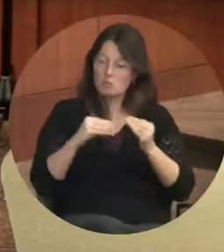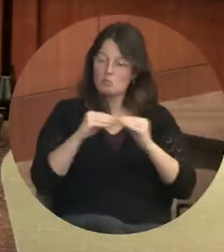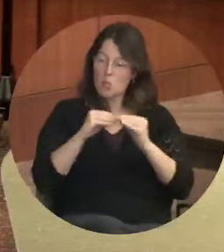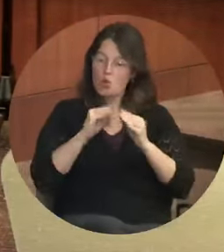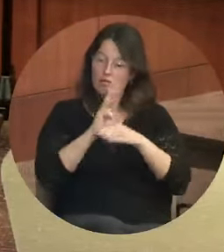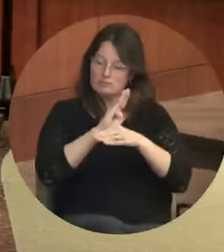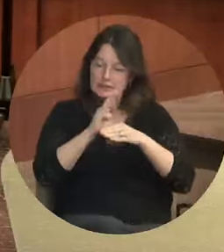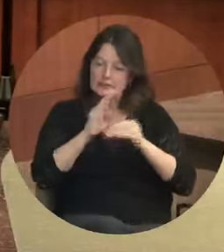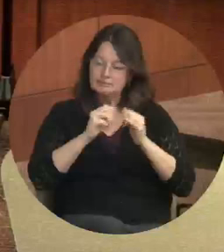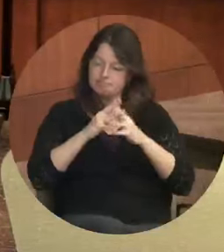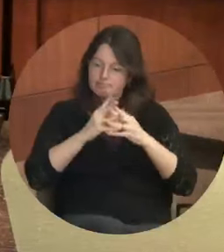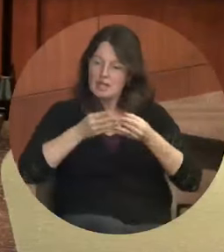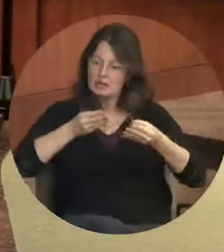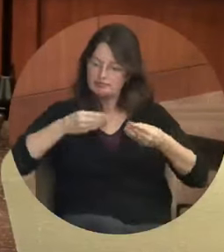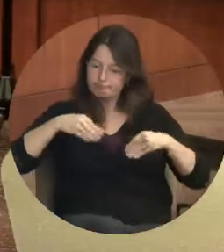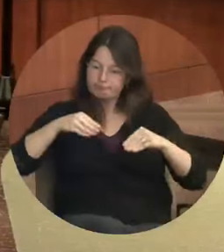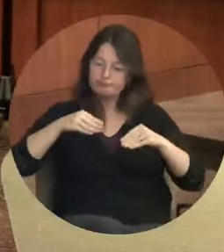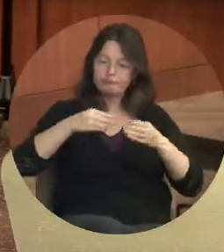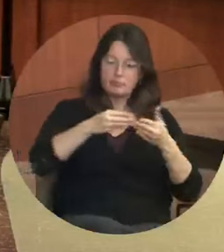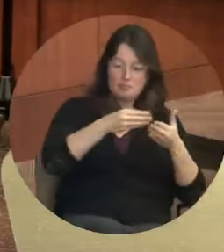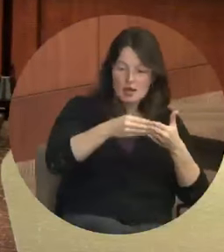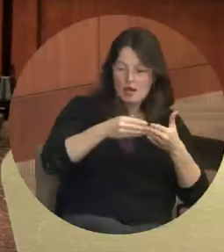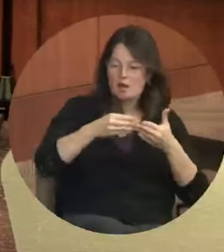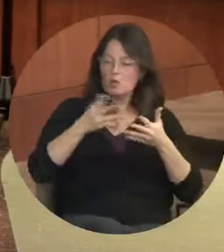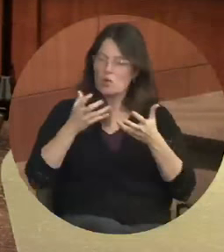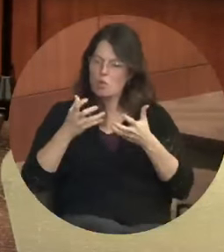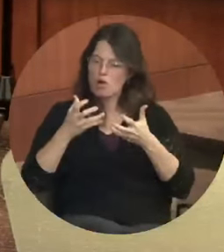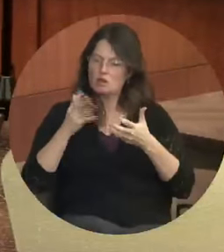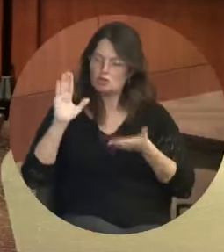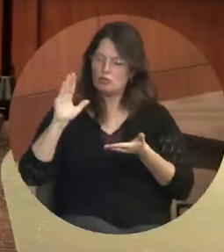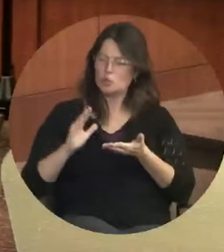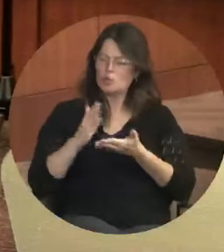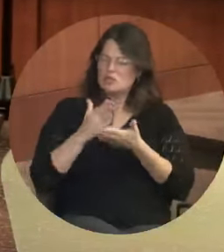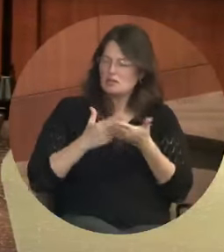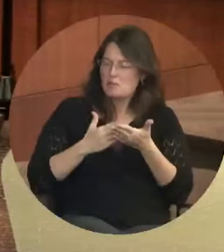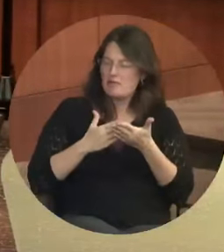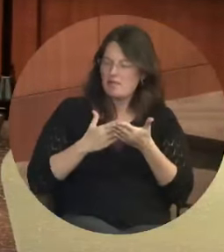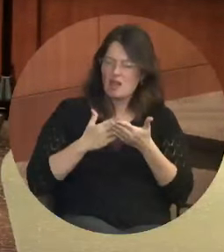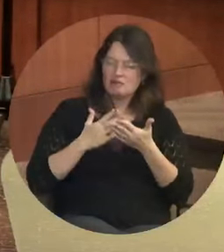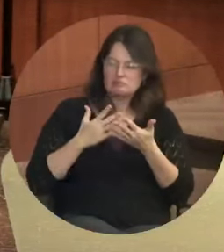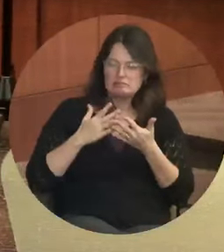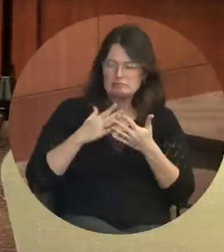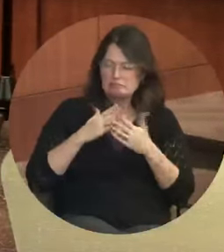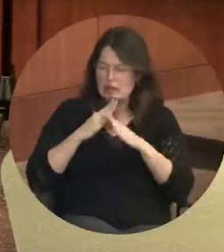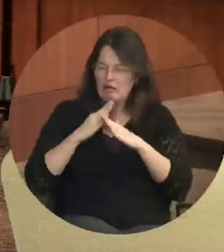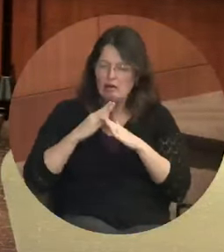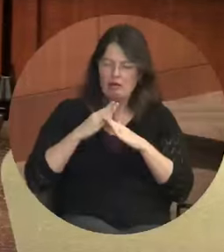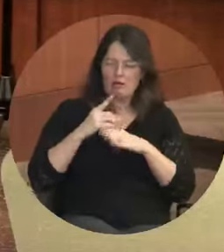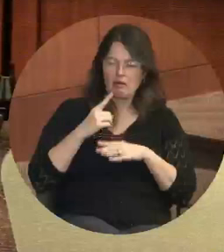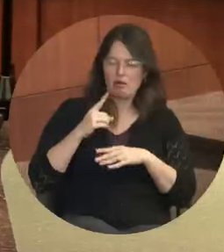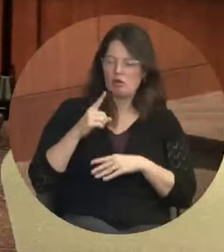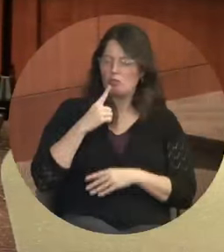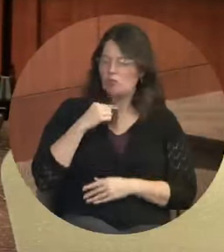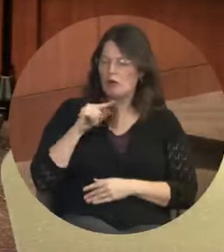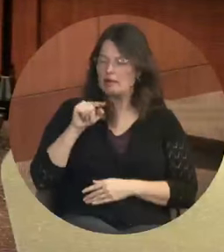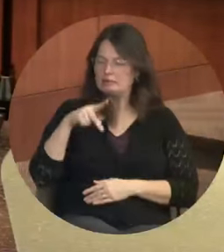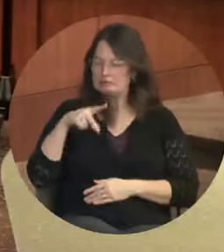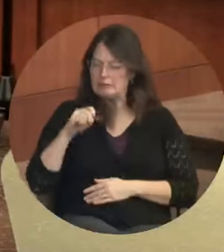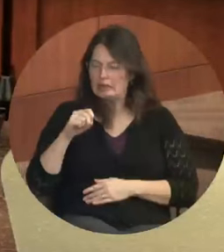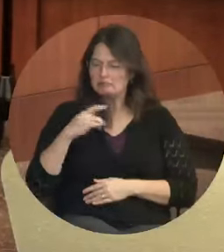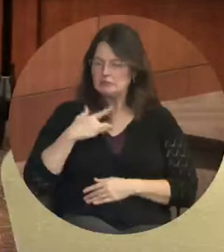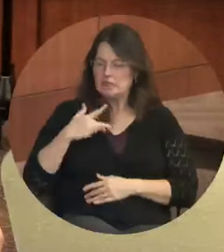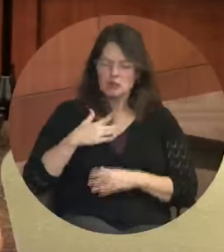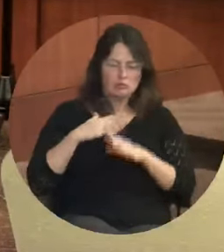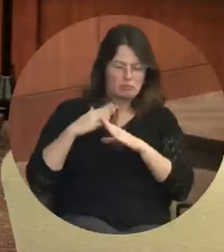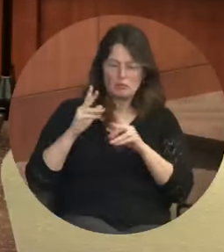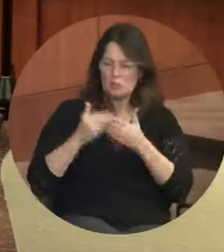to disadvantaged business enterprises, reduce some of the red tape that they have to go through. We want to make Columbia a city where people